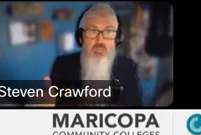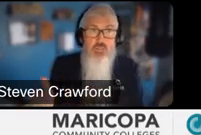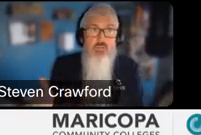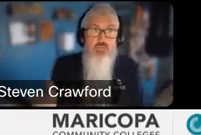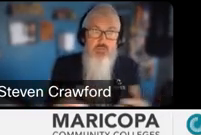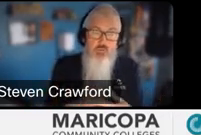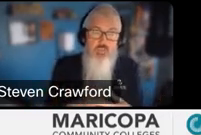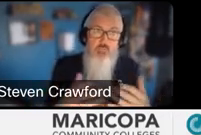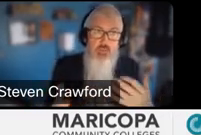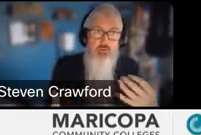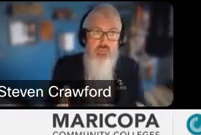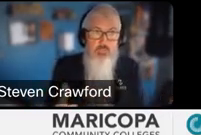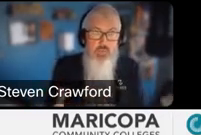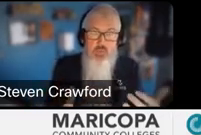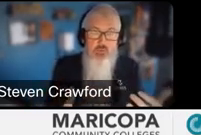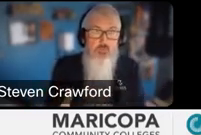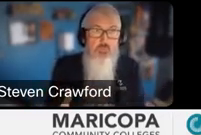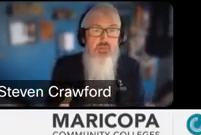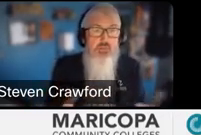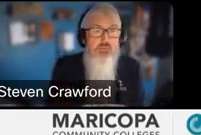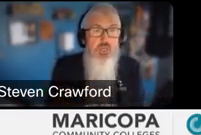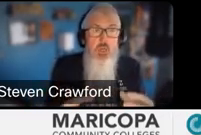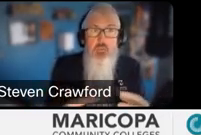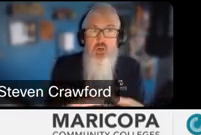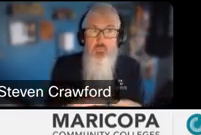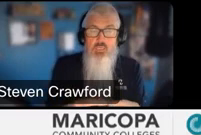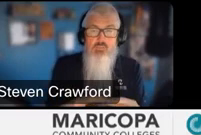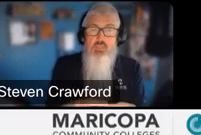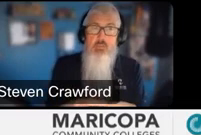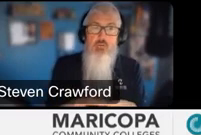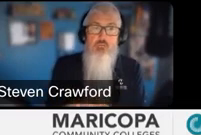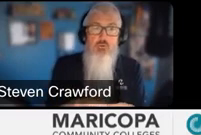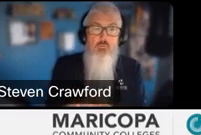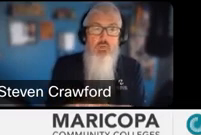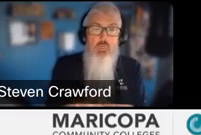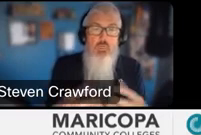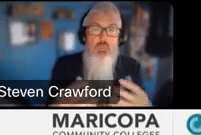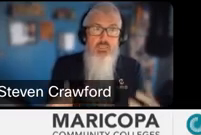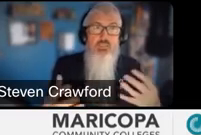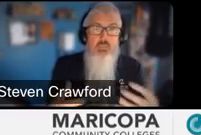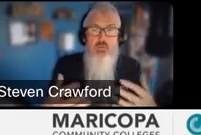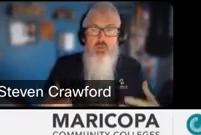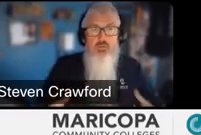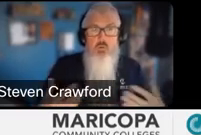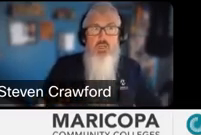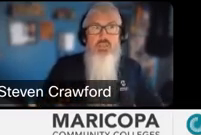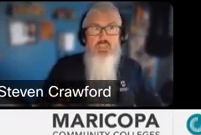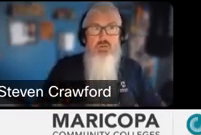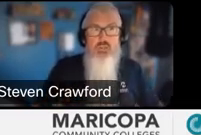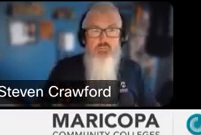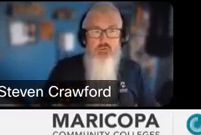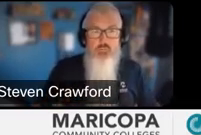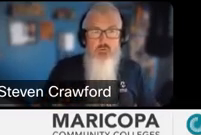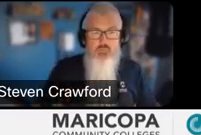funds than others. So therefore they did a better job buying better equipment than others. But all because there's a camera in the room doesn't mean you're going to have a quality